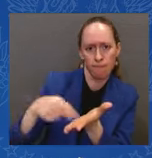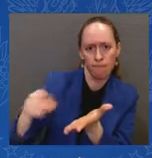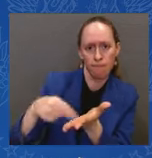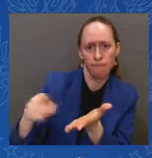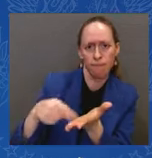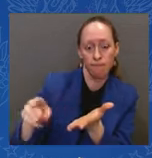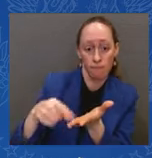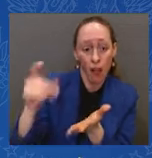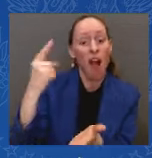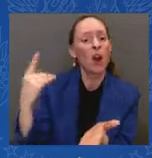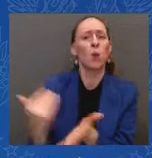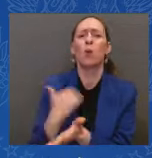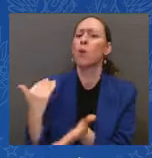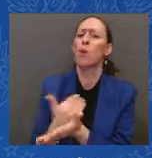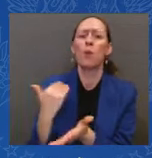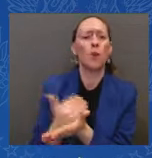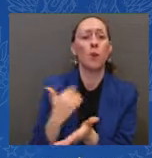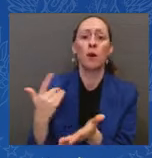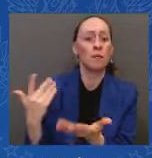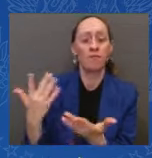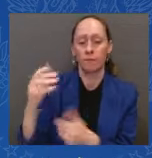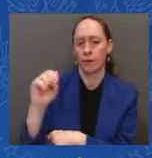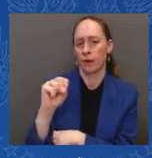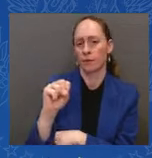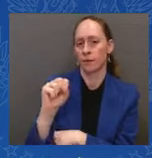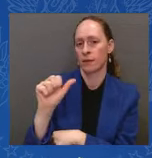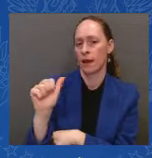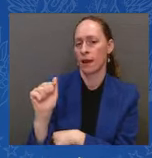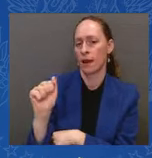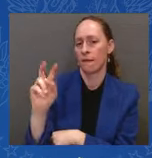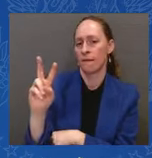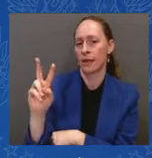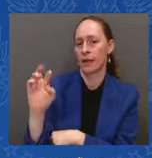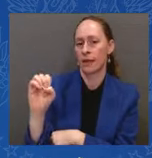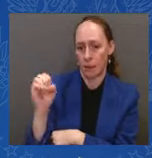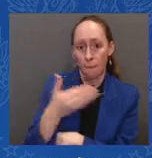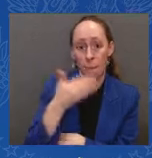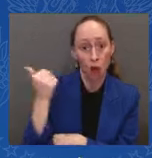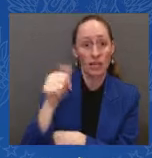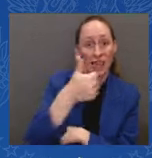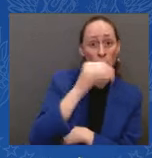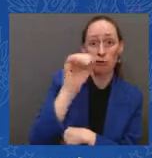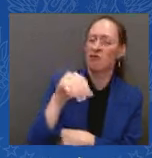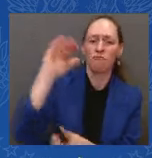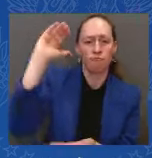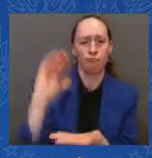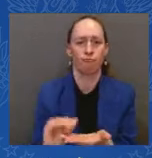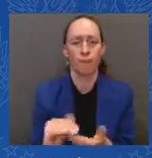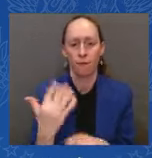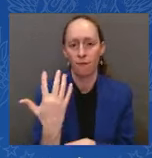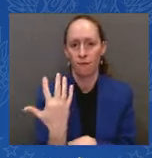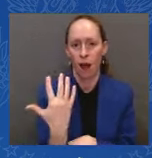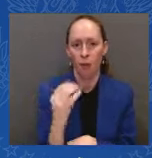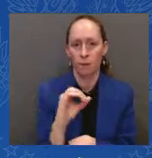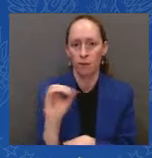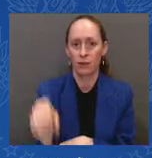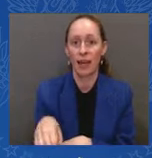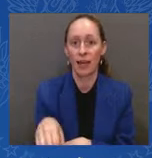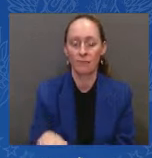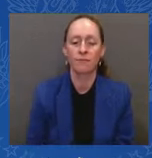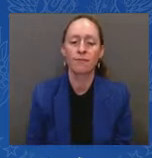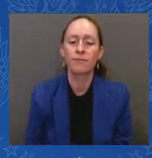borrowers. It's now the most generous repayment program ever. Under this plan, no one with an undergraduate loan today